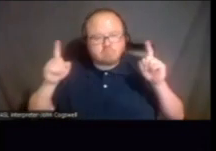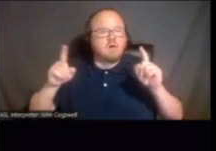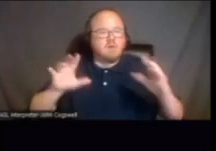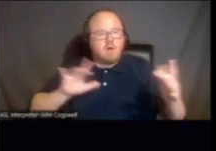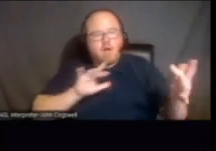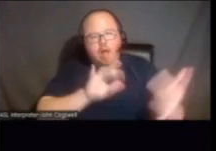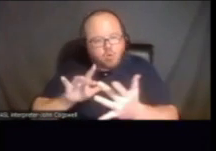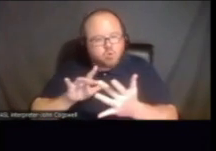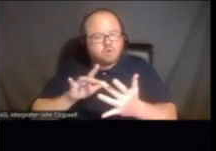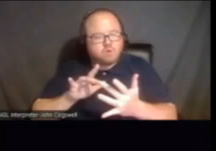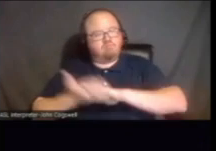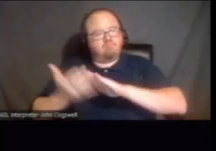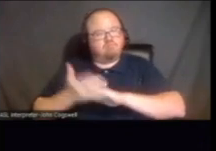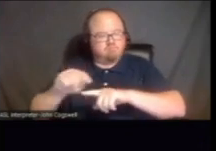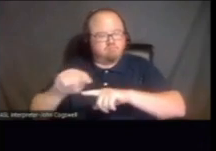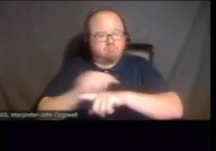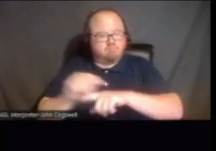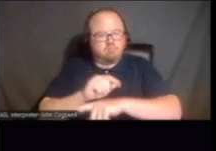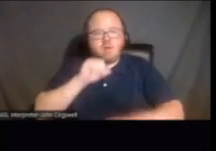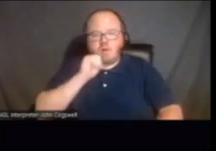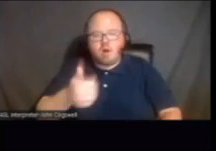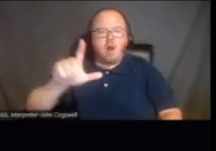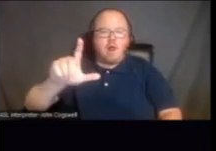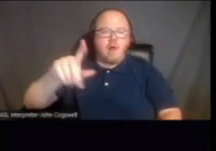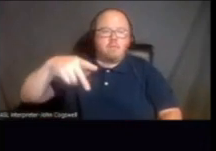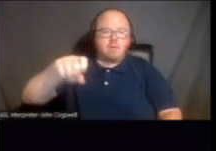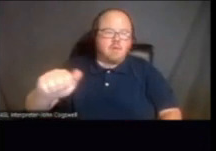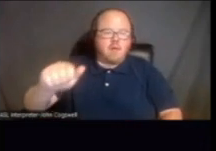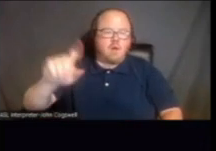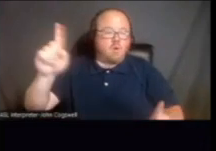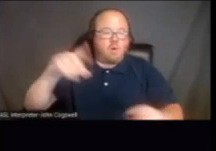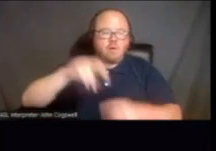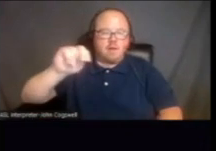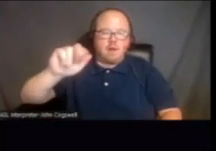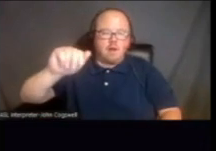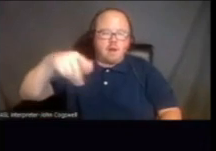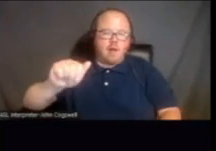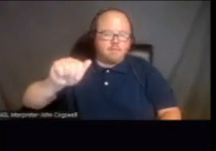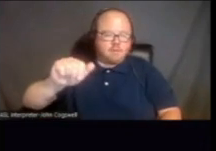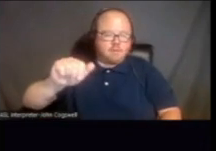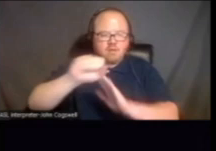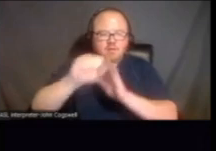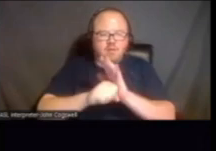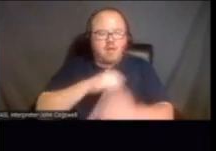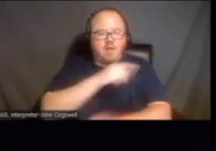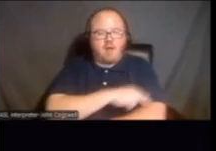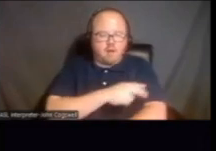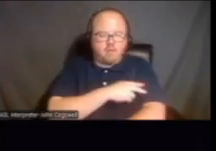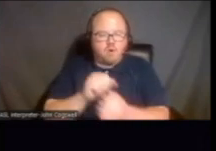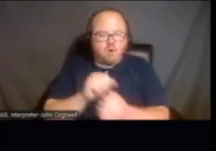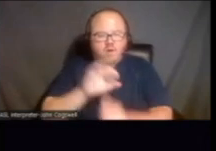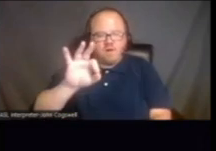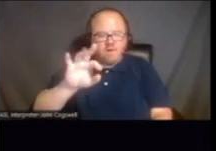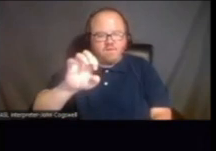and facilitated trainings at non-LPS residents at Napa State Hospital on forensic commitments. PSA continues to